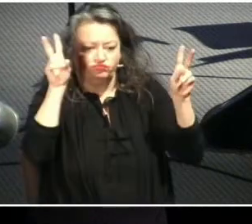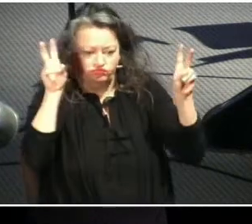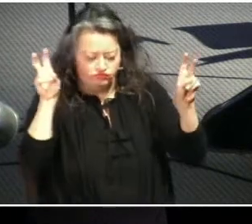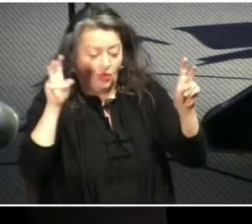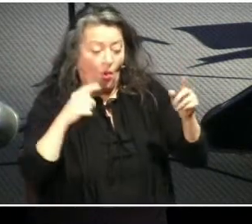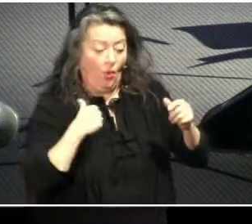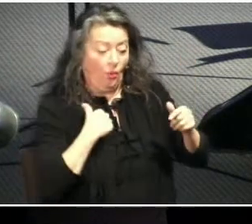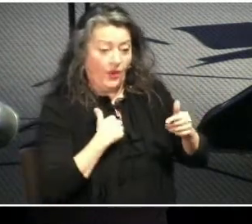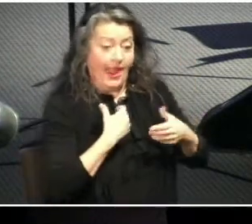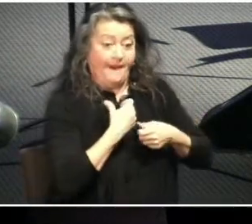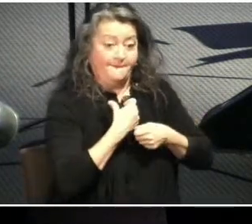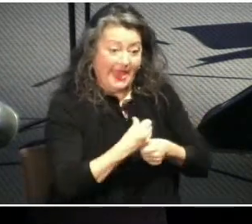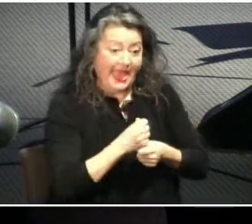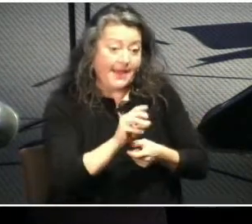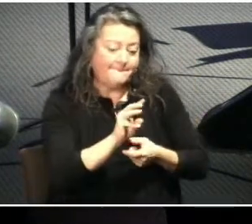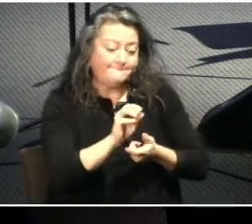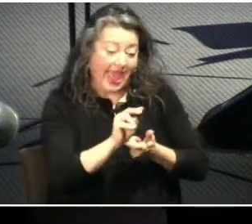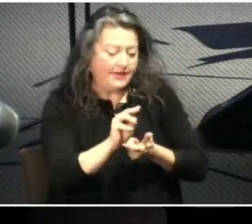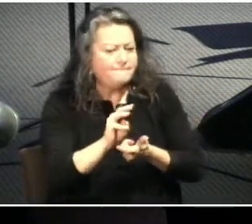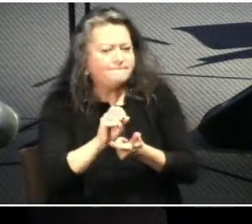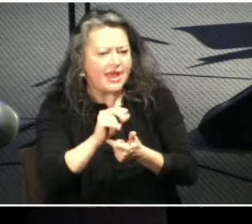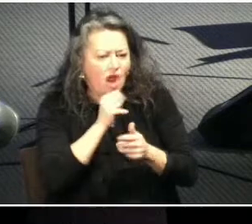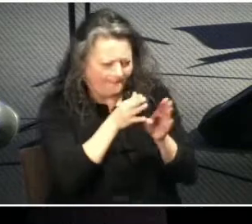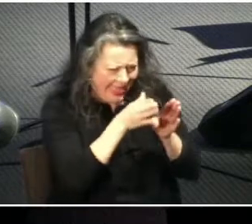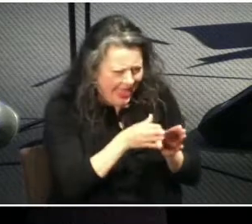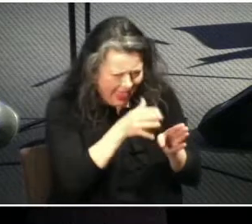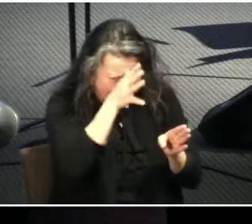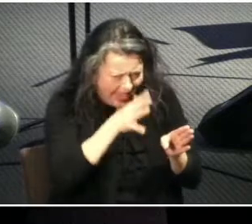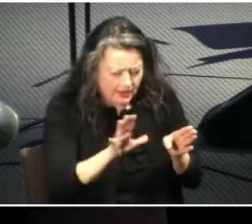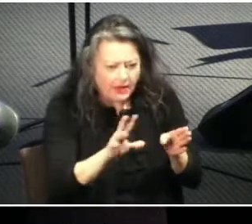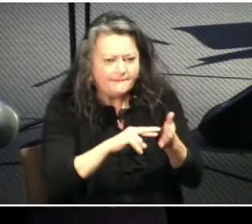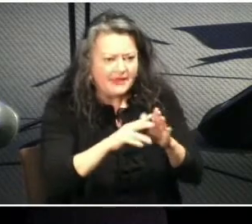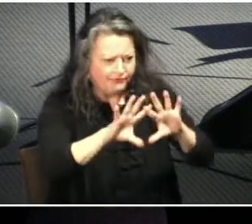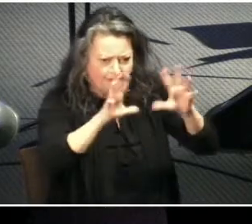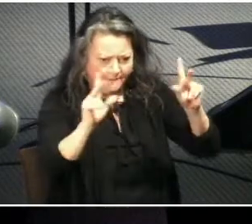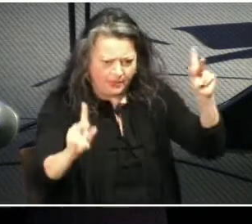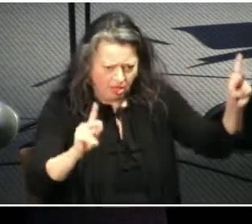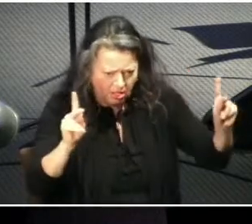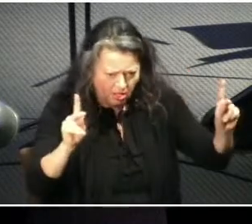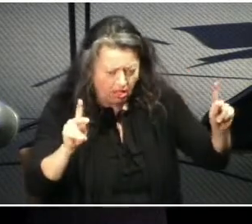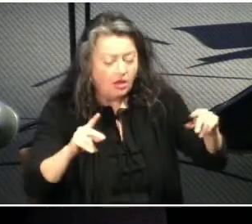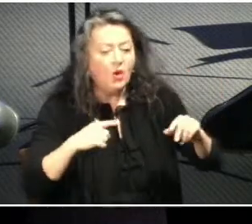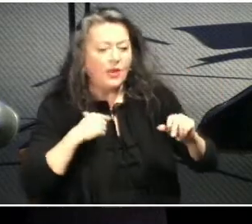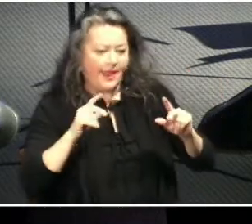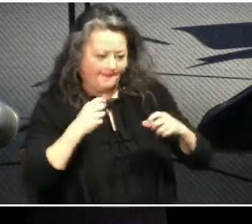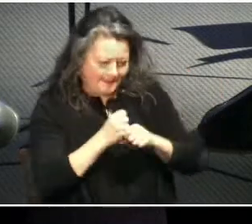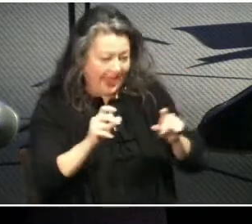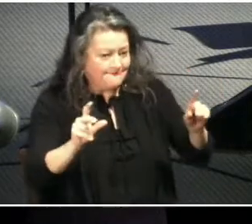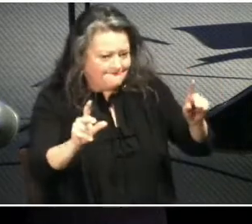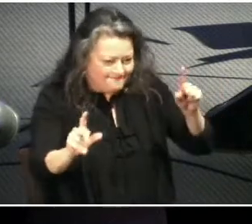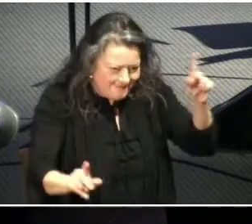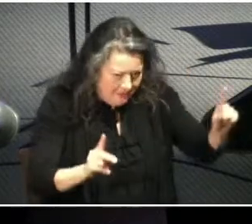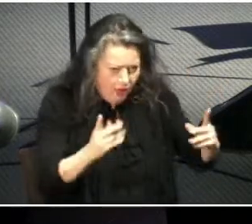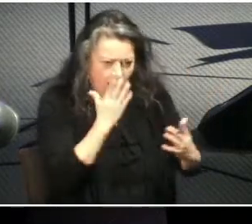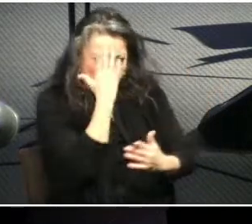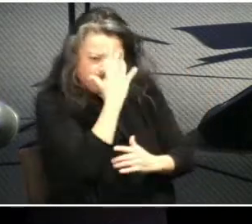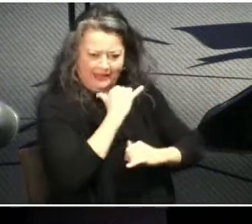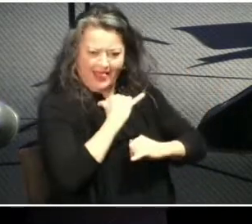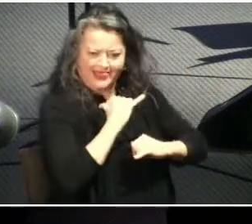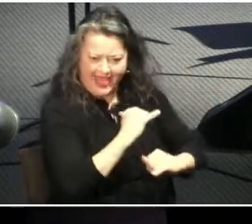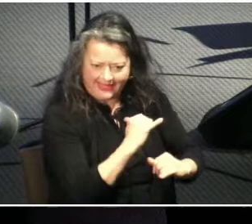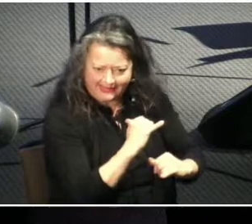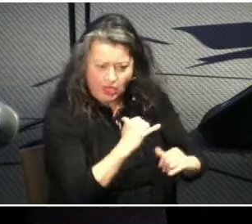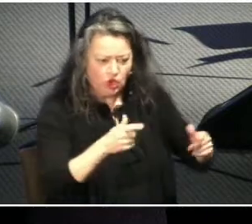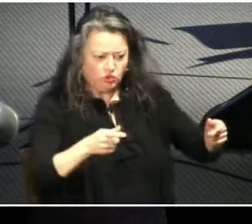and that means mankind humankind in our image after our likeness and let them have dominion over the fish of the